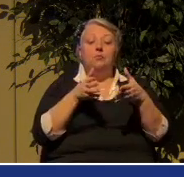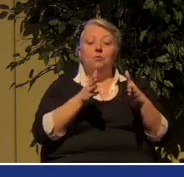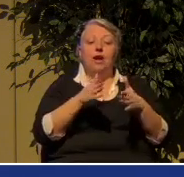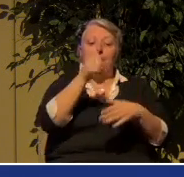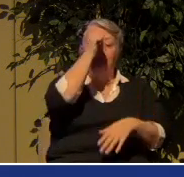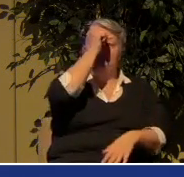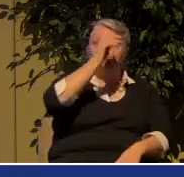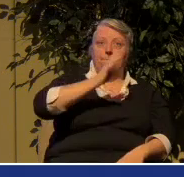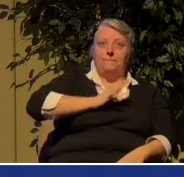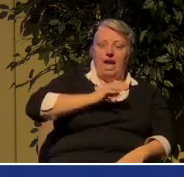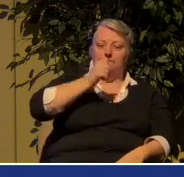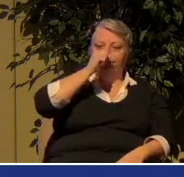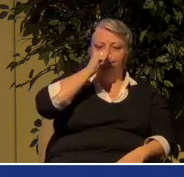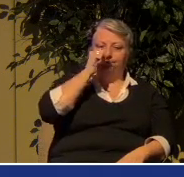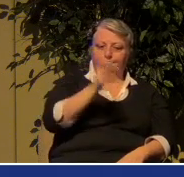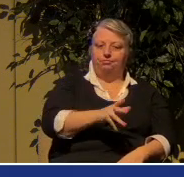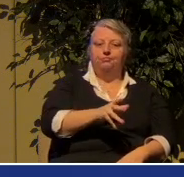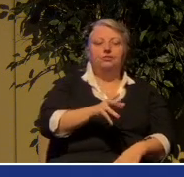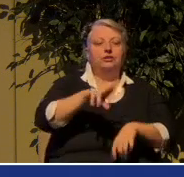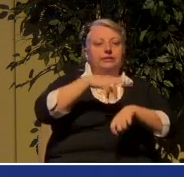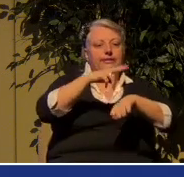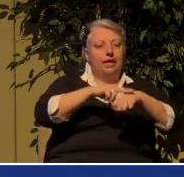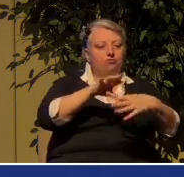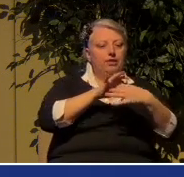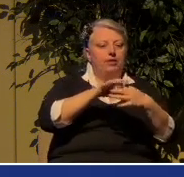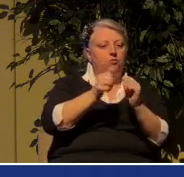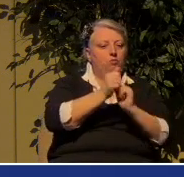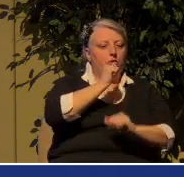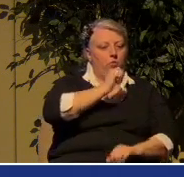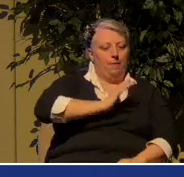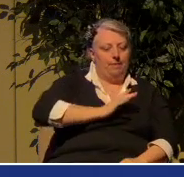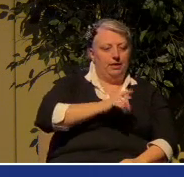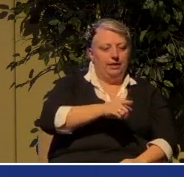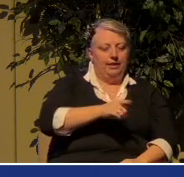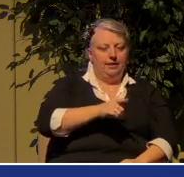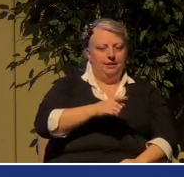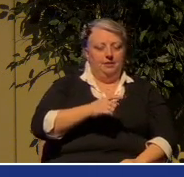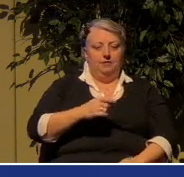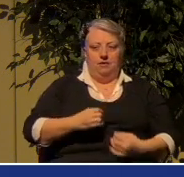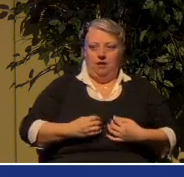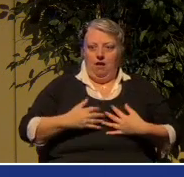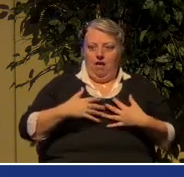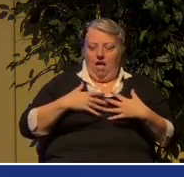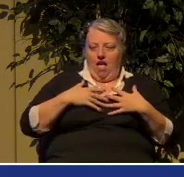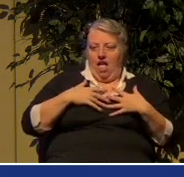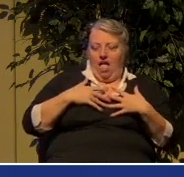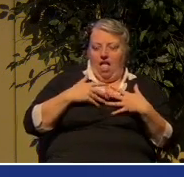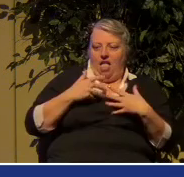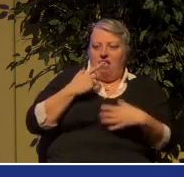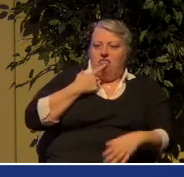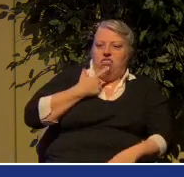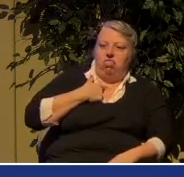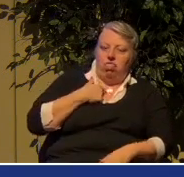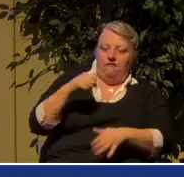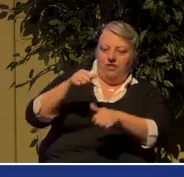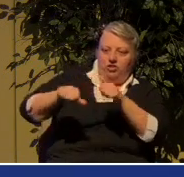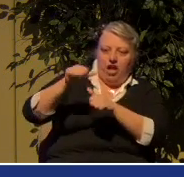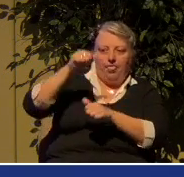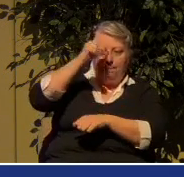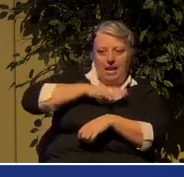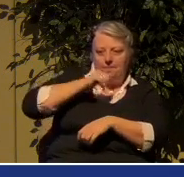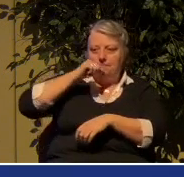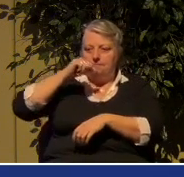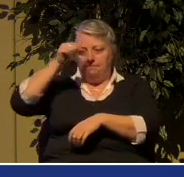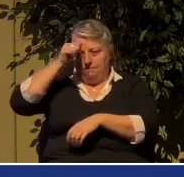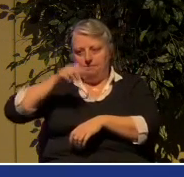abandoned natural relations with women, were inflamed with lust for one another, men committed indecent